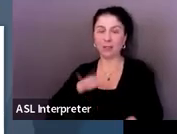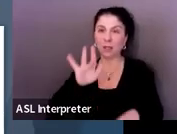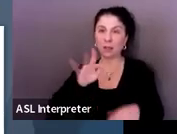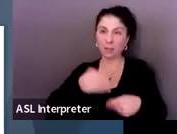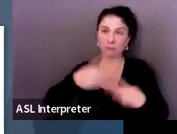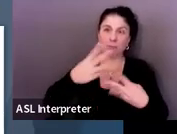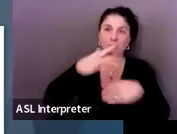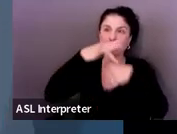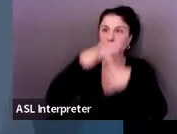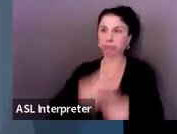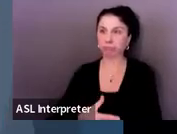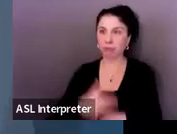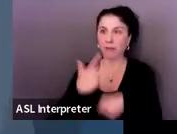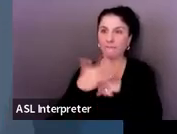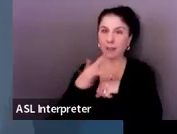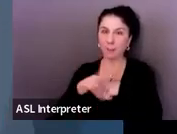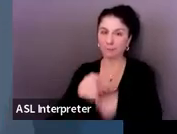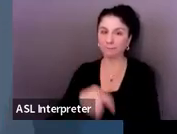resources.